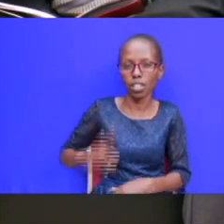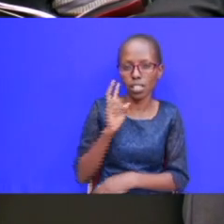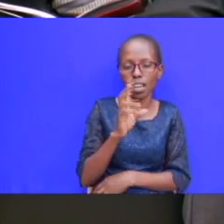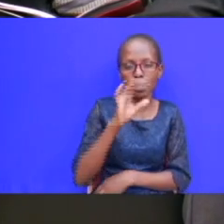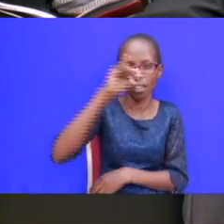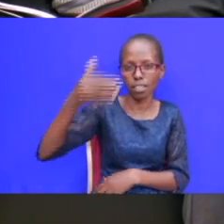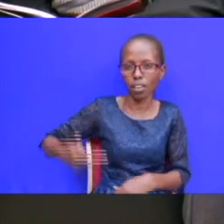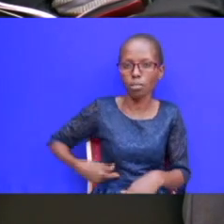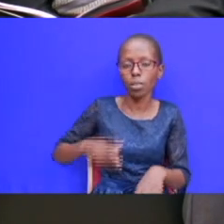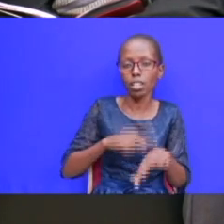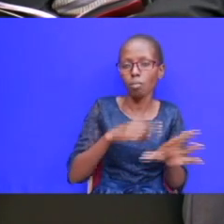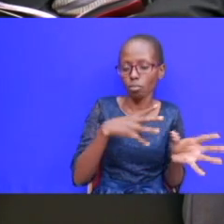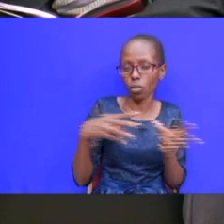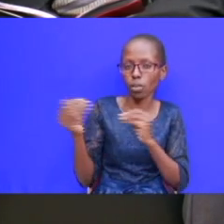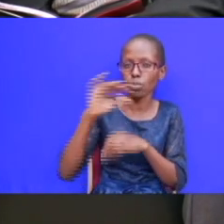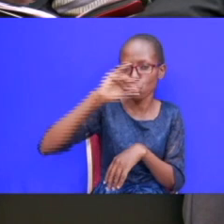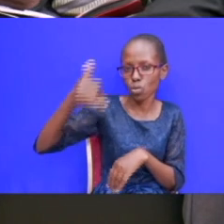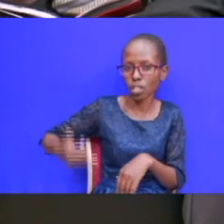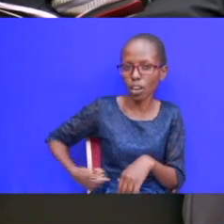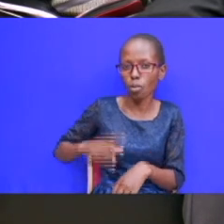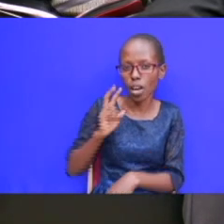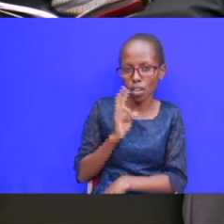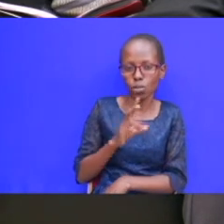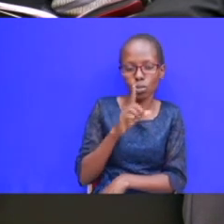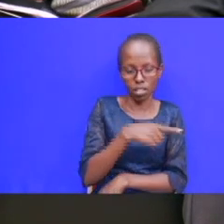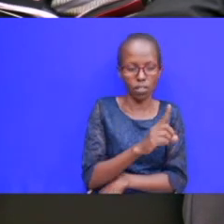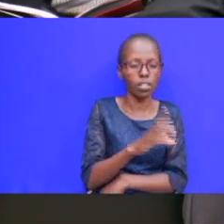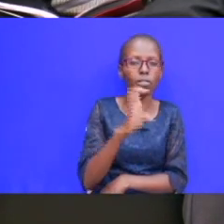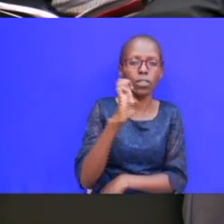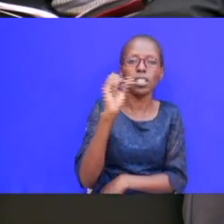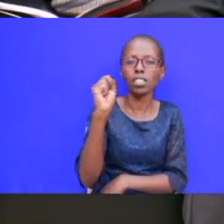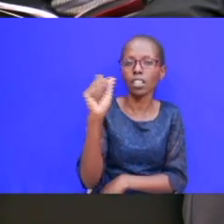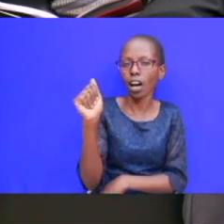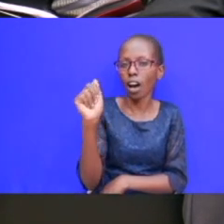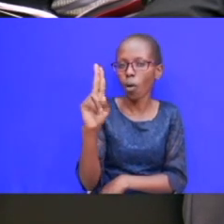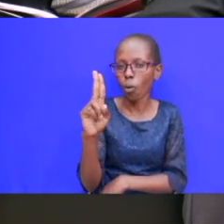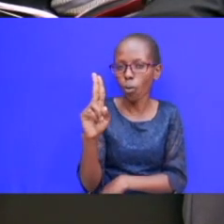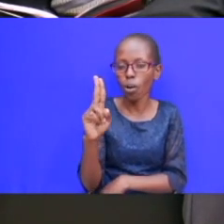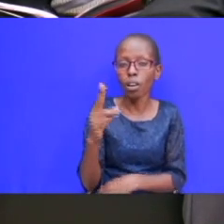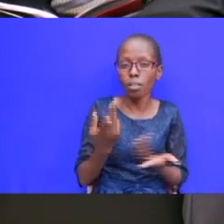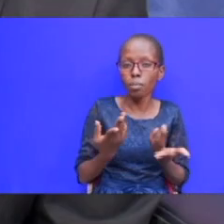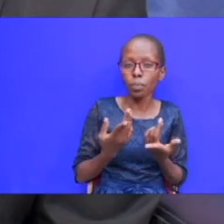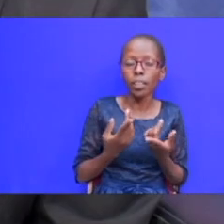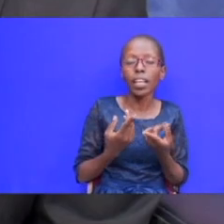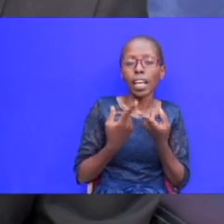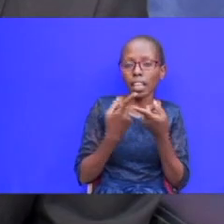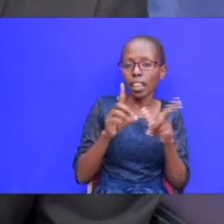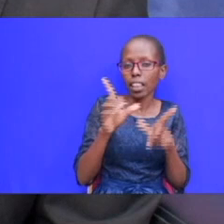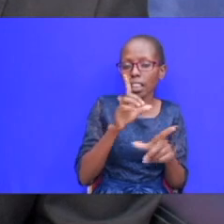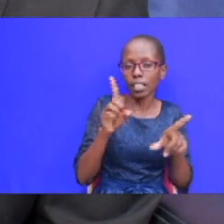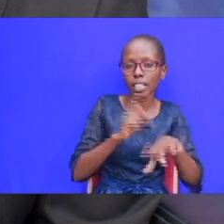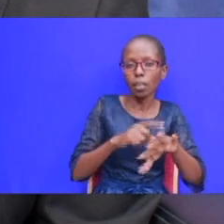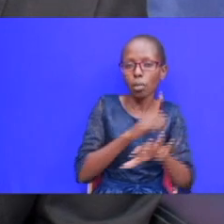he went to isaac he said this itself and now when when god meets him he says this who is jackal there are times when we go